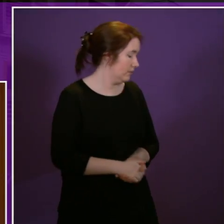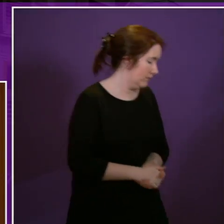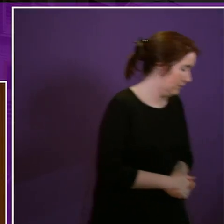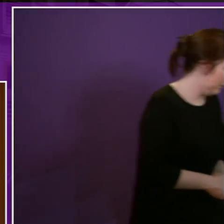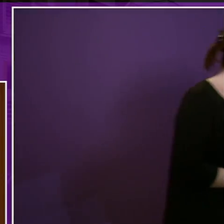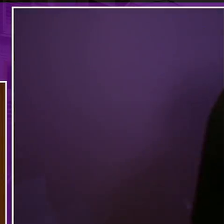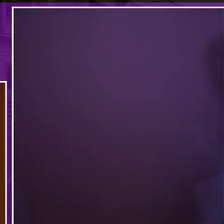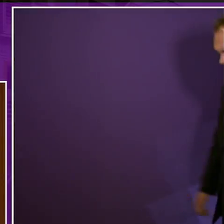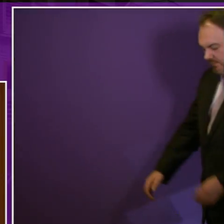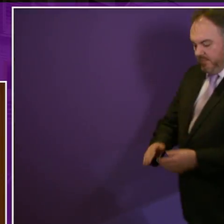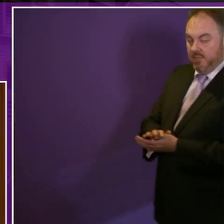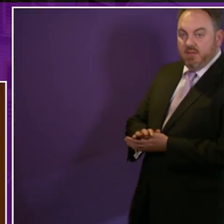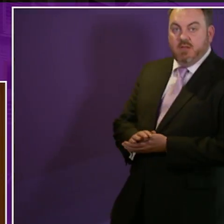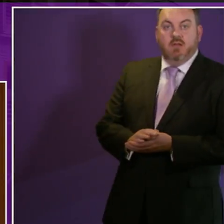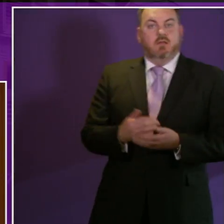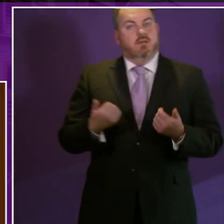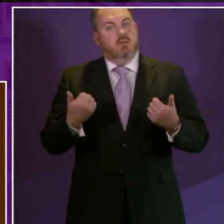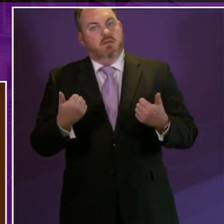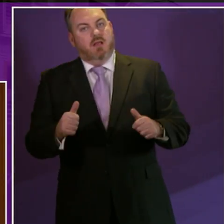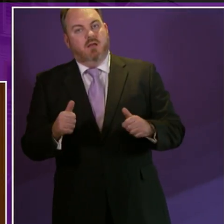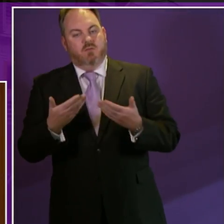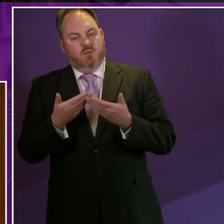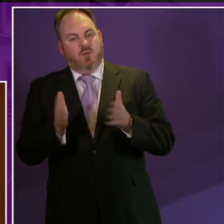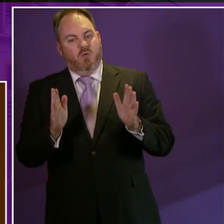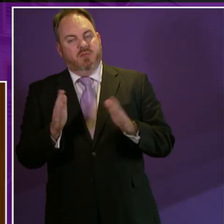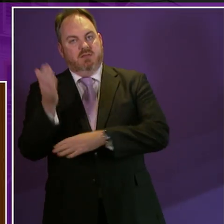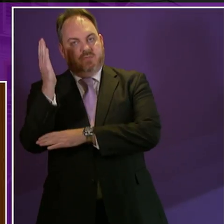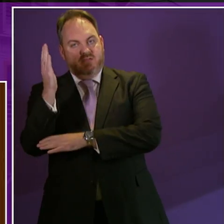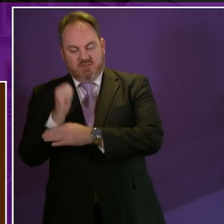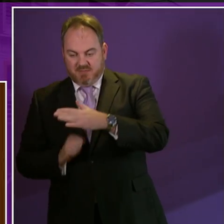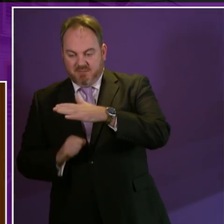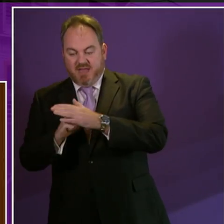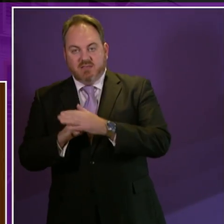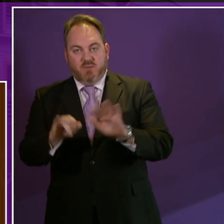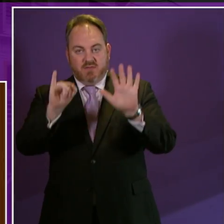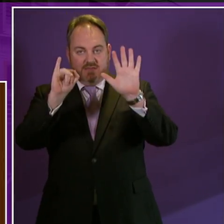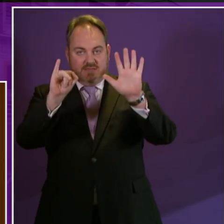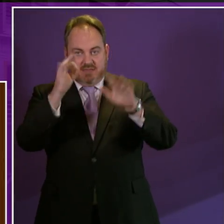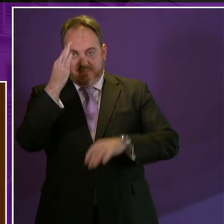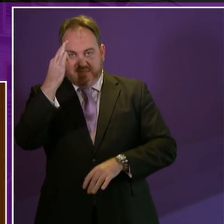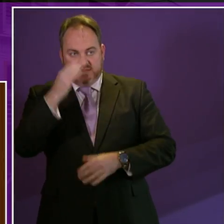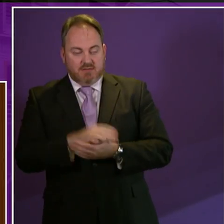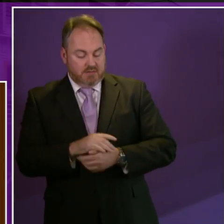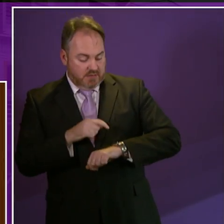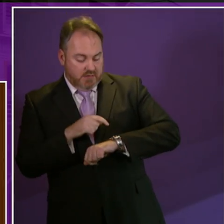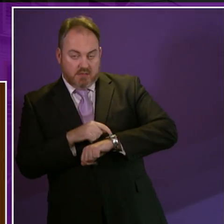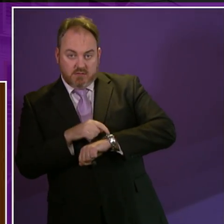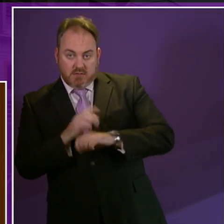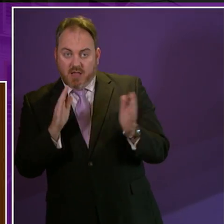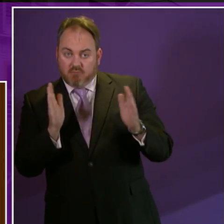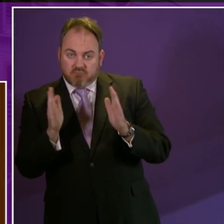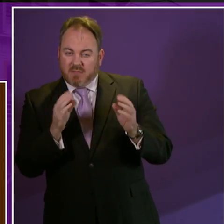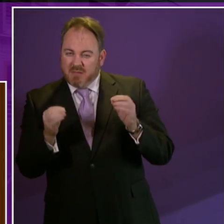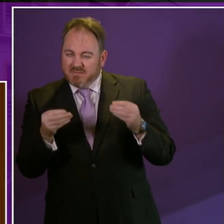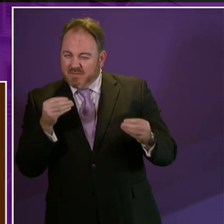We now move to the open speeches. Speeches of around six minutes, please. And I do have some time in hand, so I can give extra